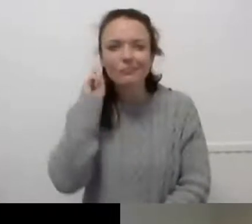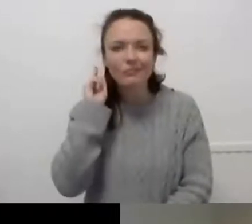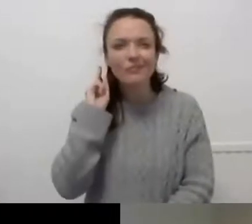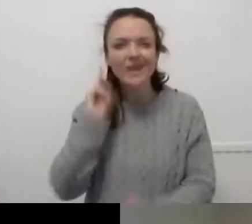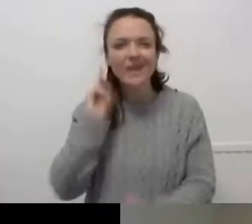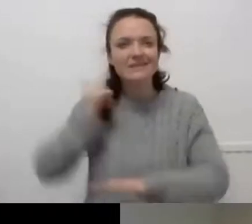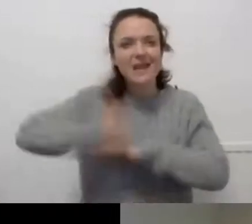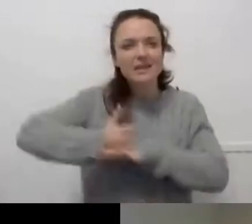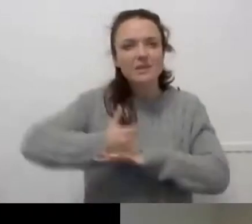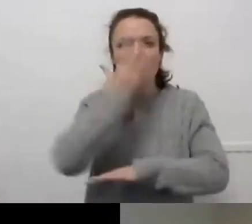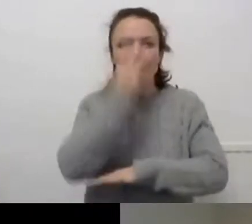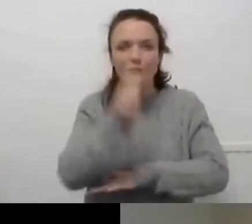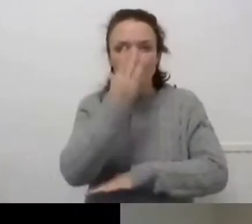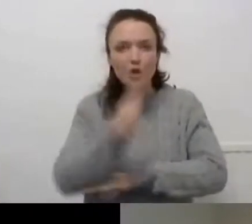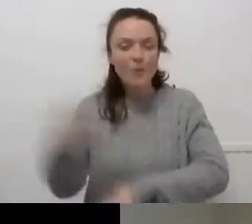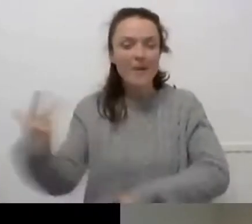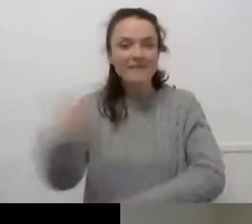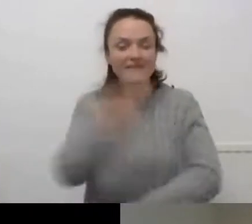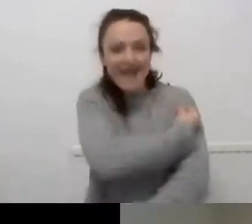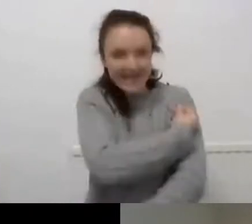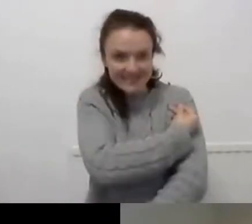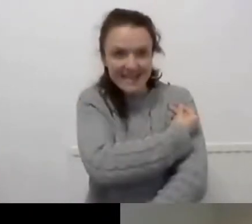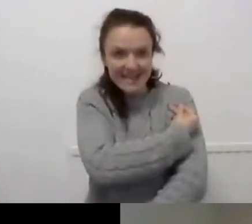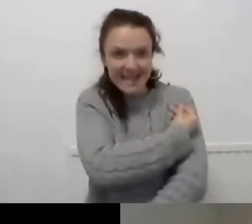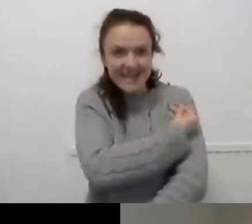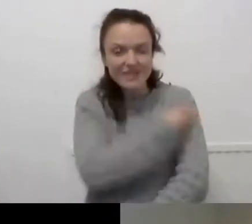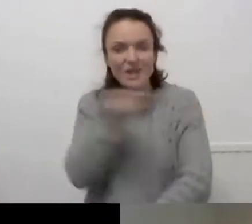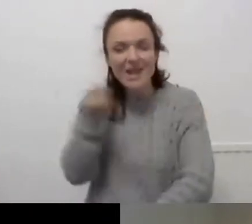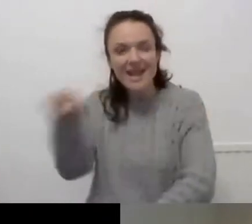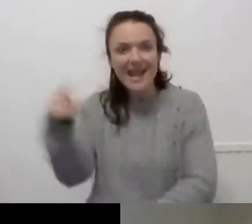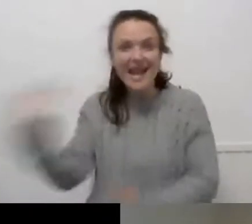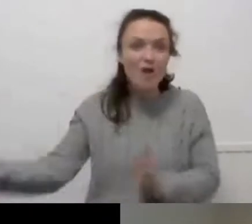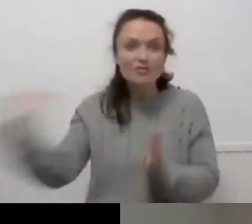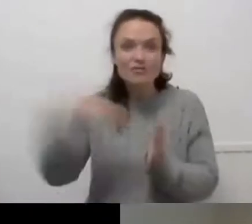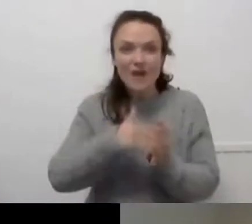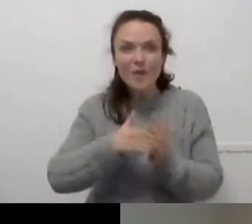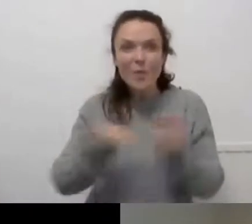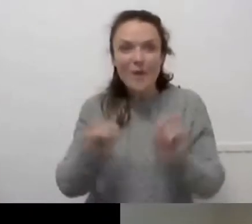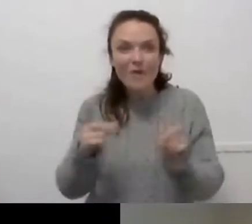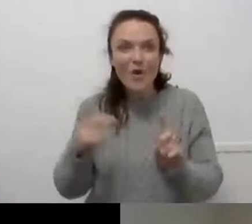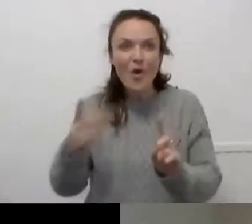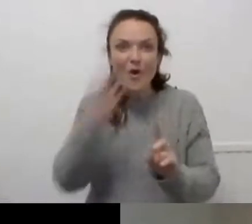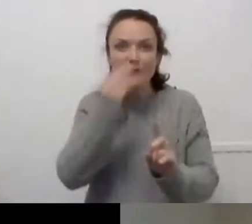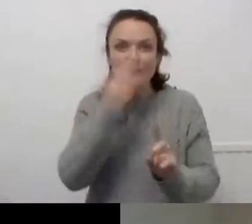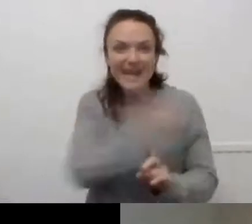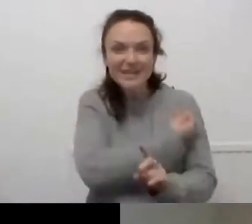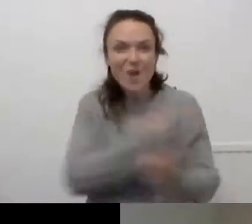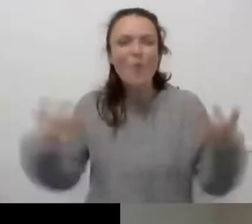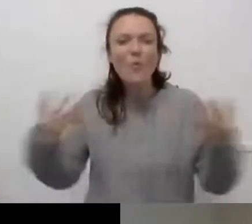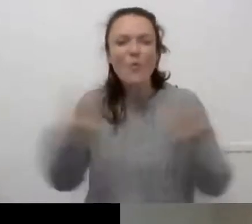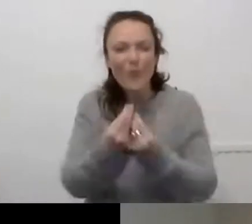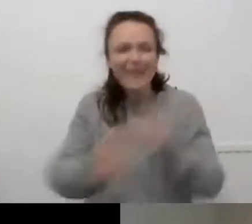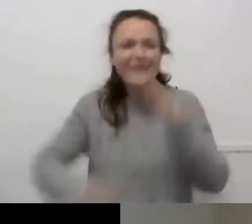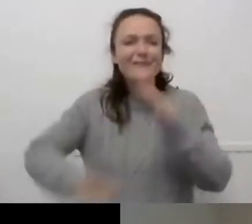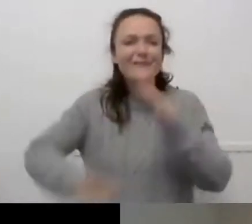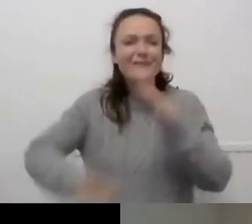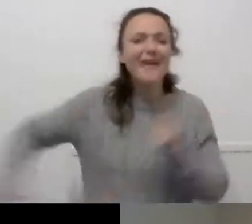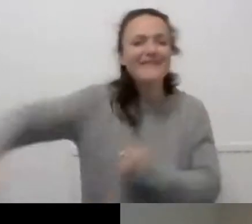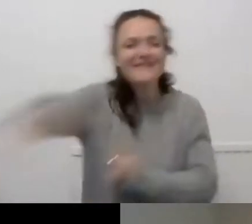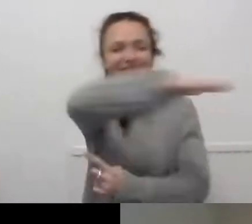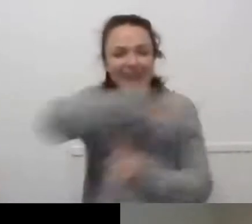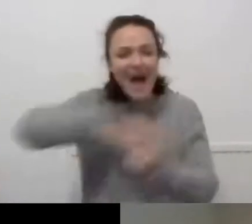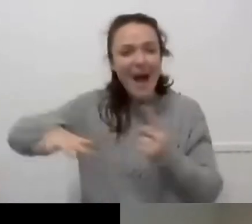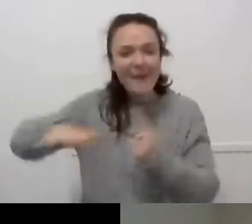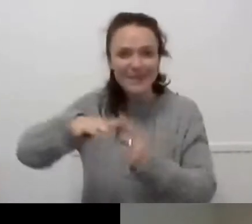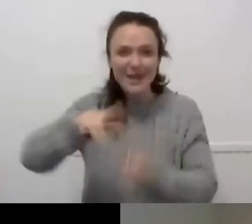and he turned up for the flu vaccination with his whole family to thank us for the